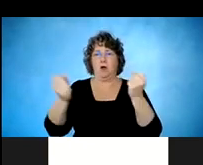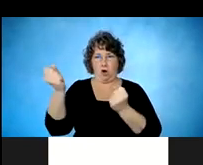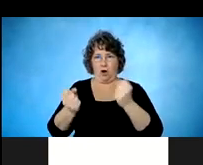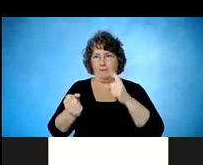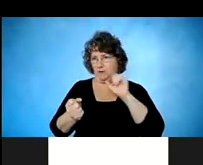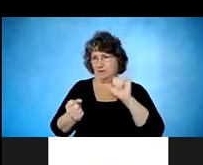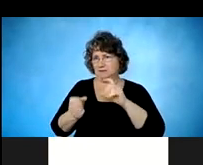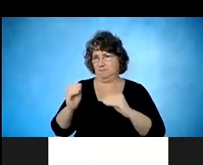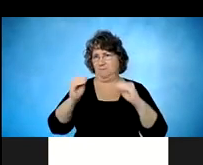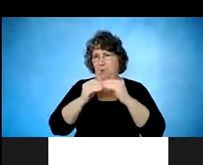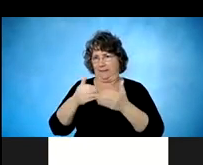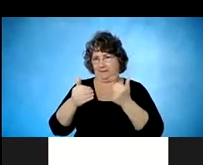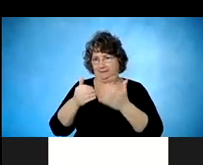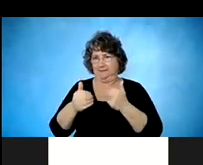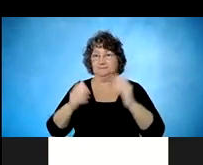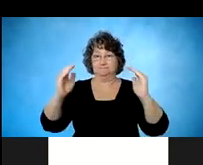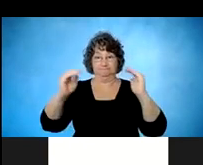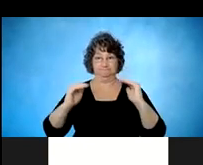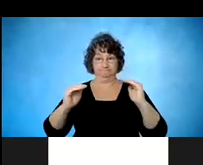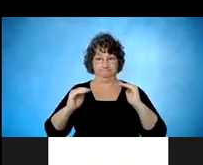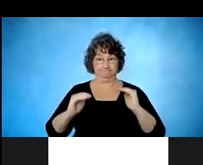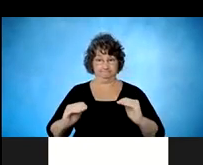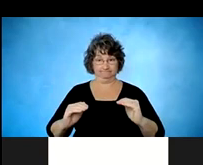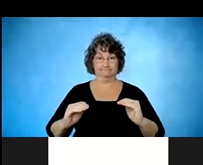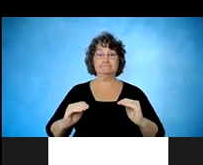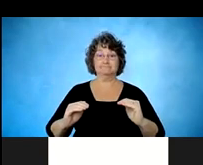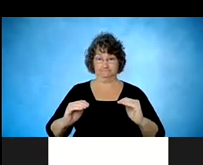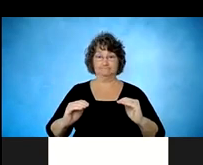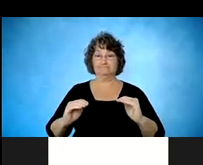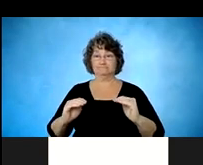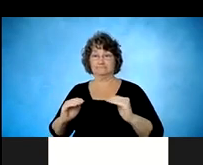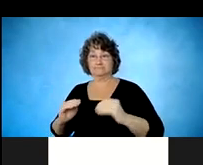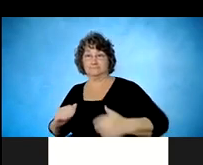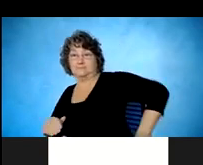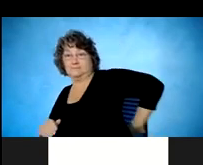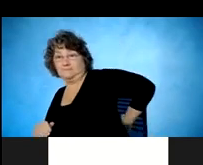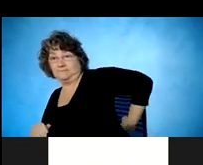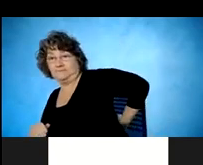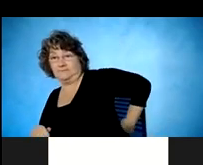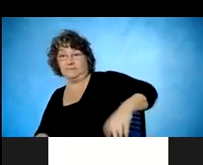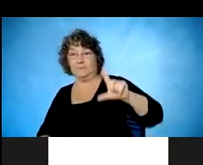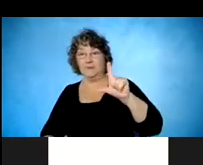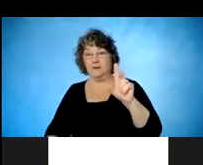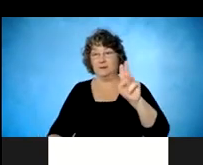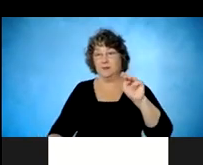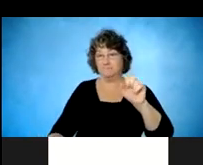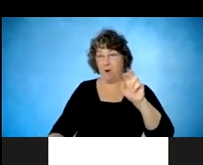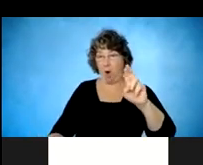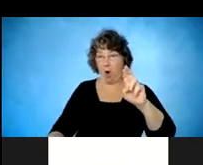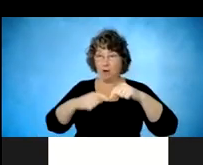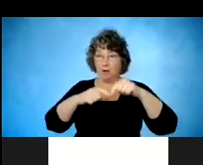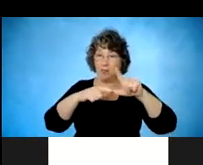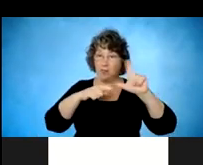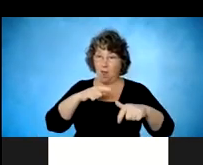And then as you get lower and lower, if you have a lower back level injury, you may actually be able to